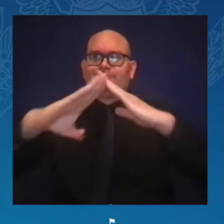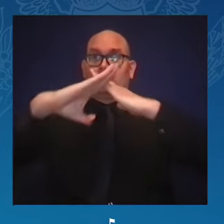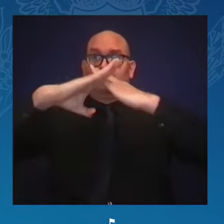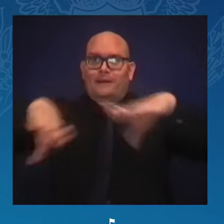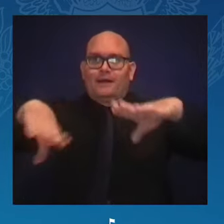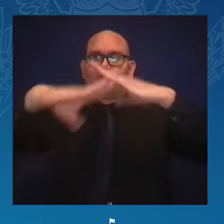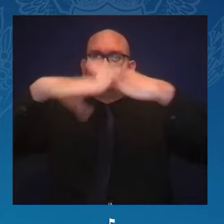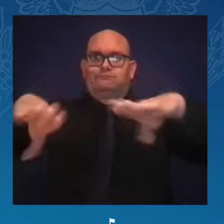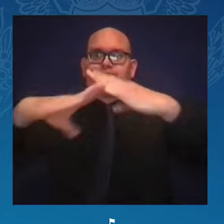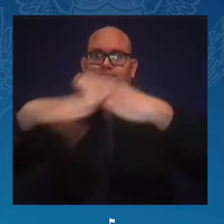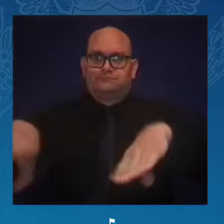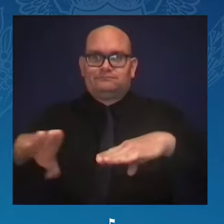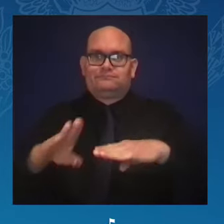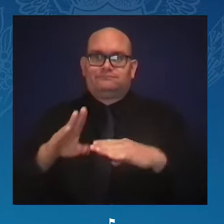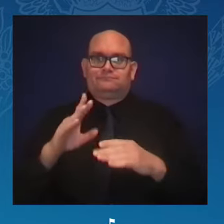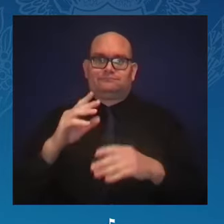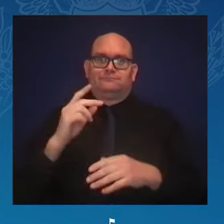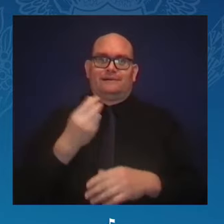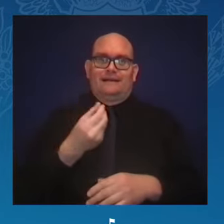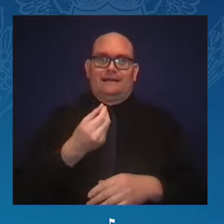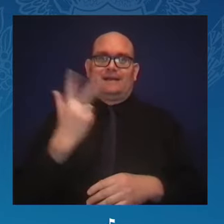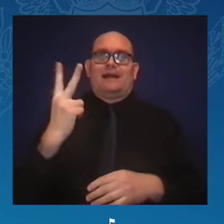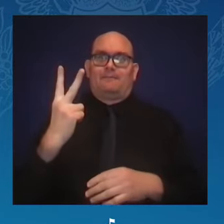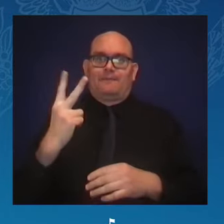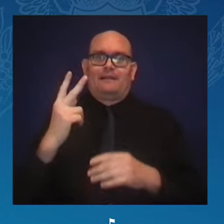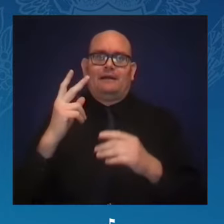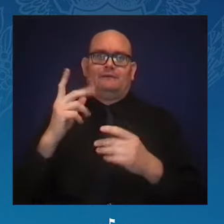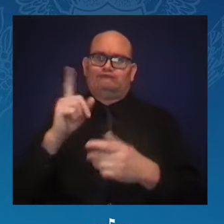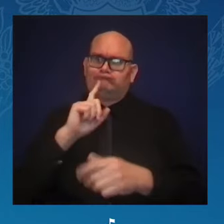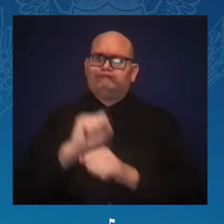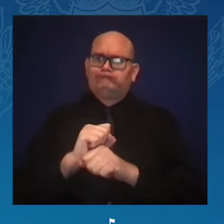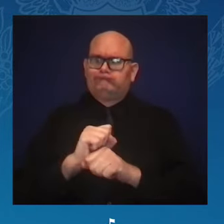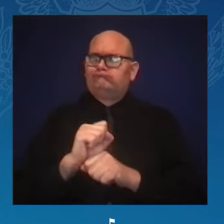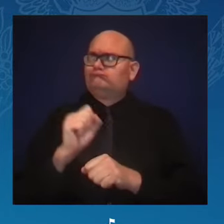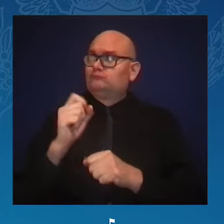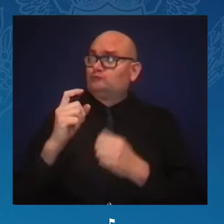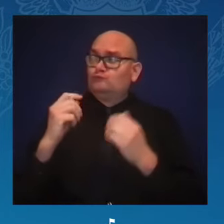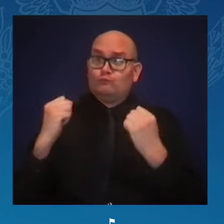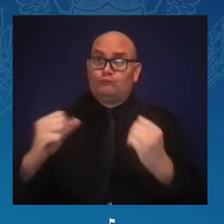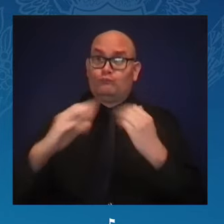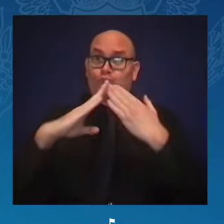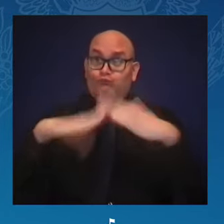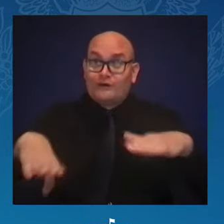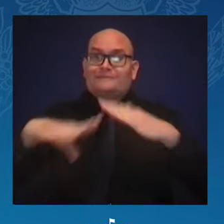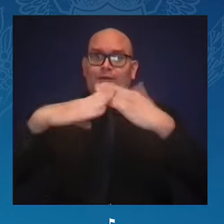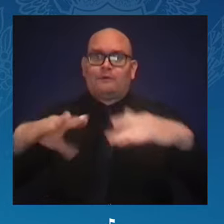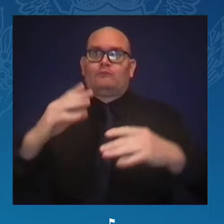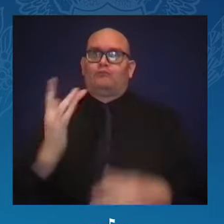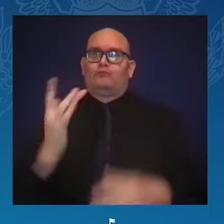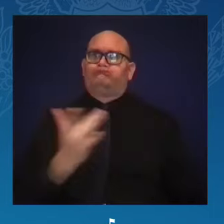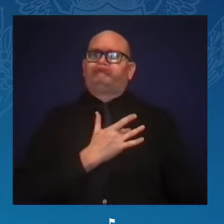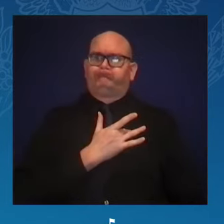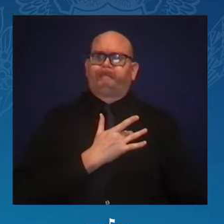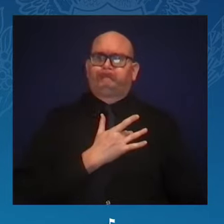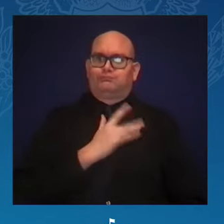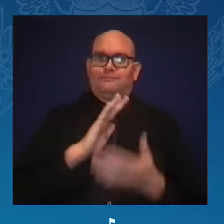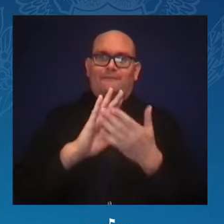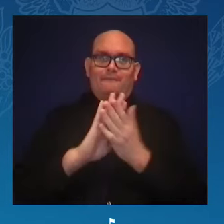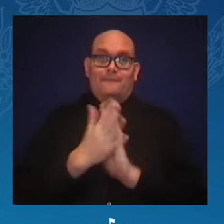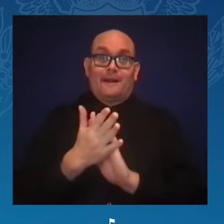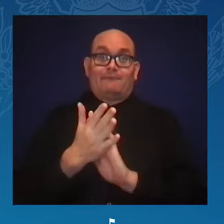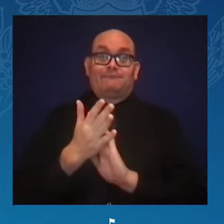first female Vice President, the first African American, and the first South Asian